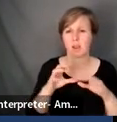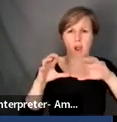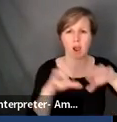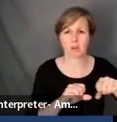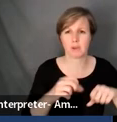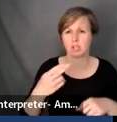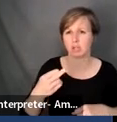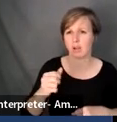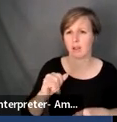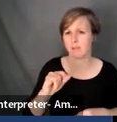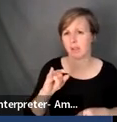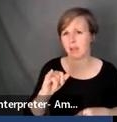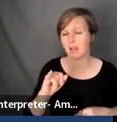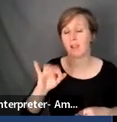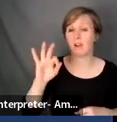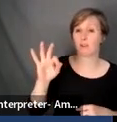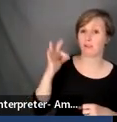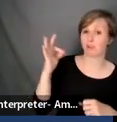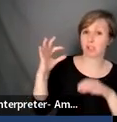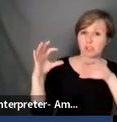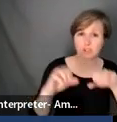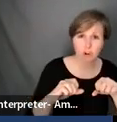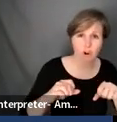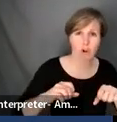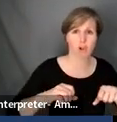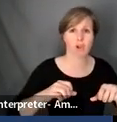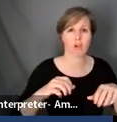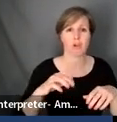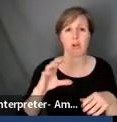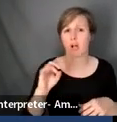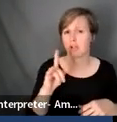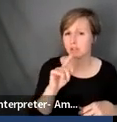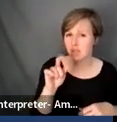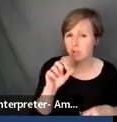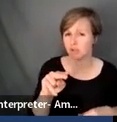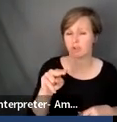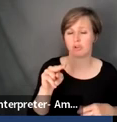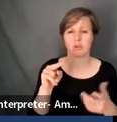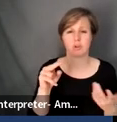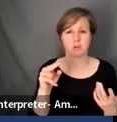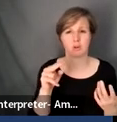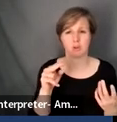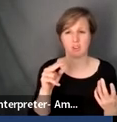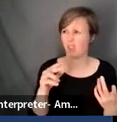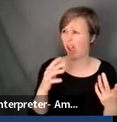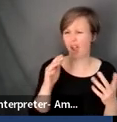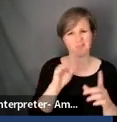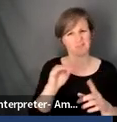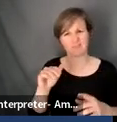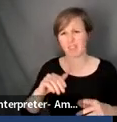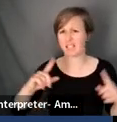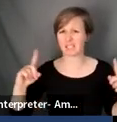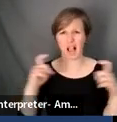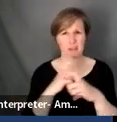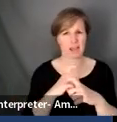spaces, French colonization, I remind students that this is complex. It's not just